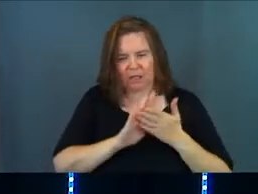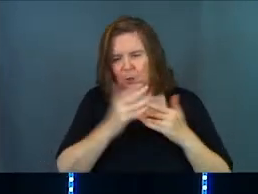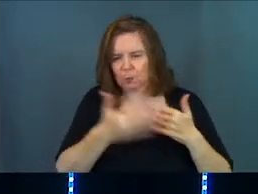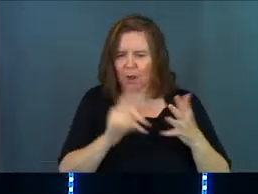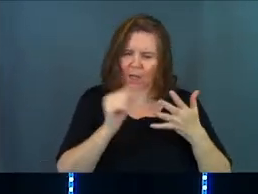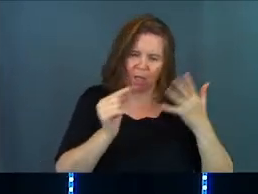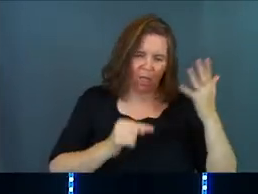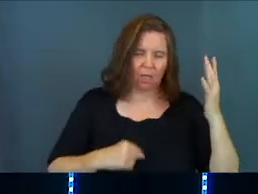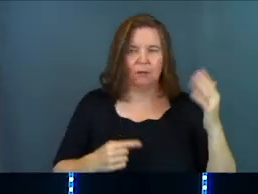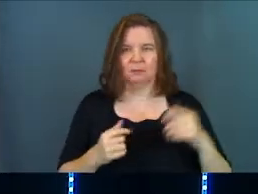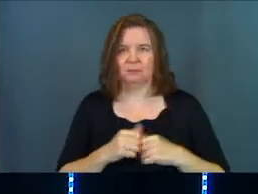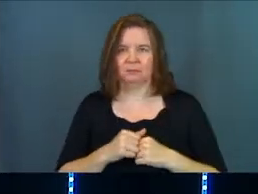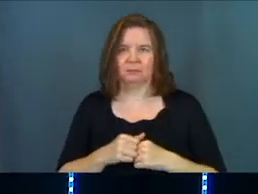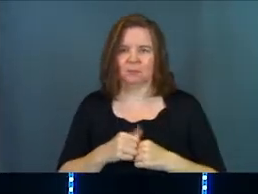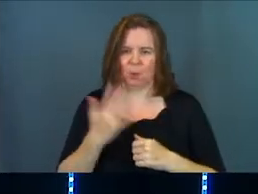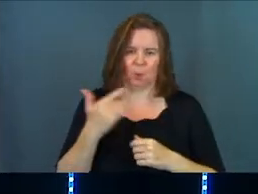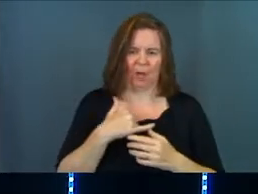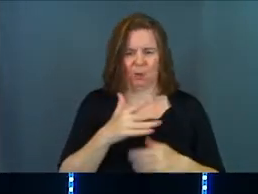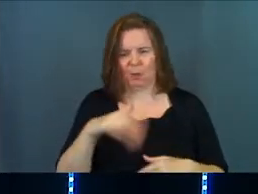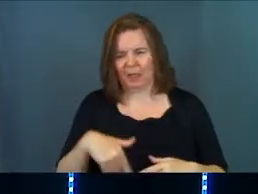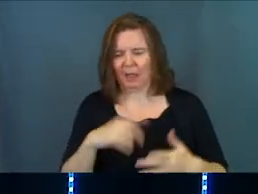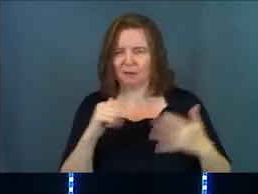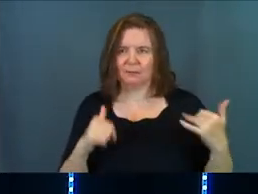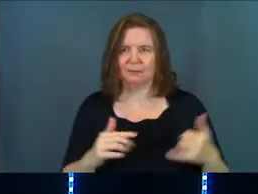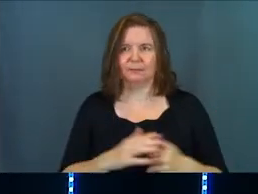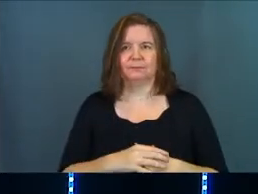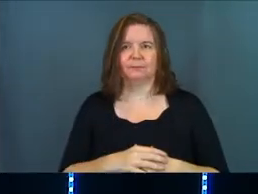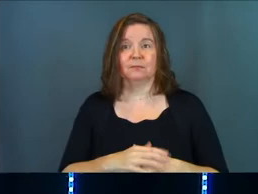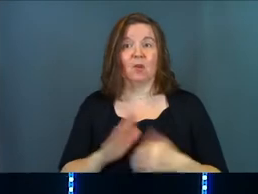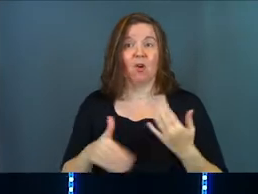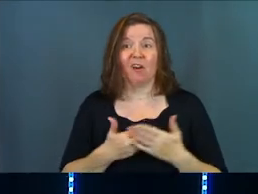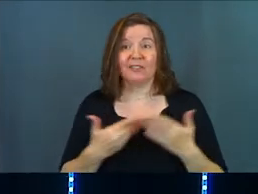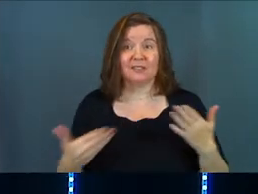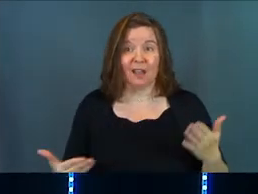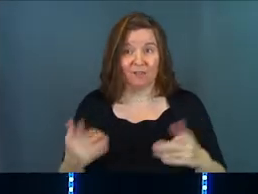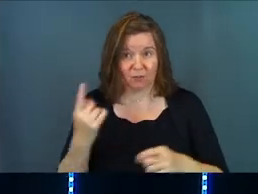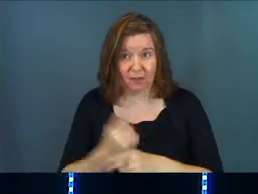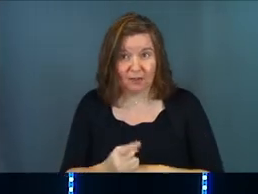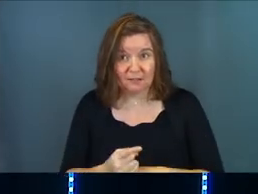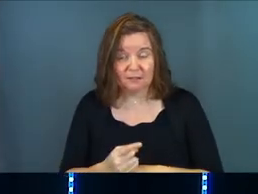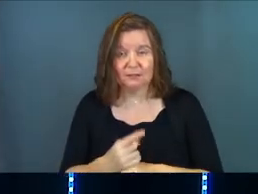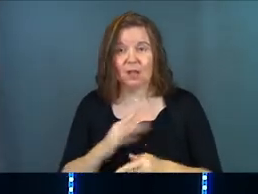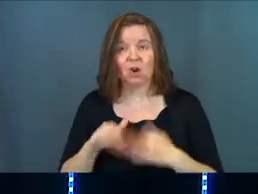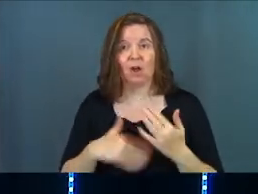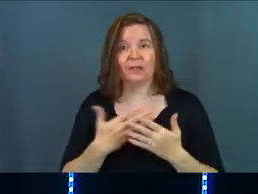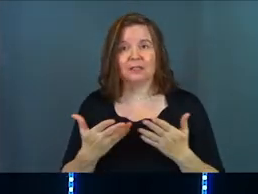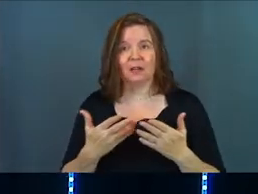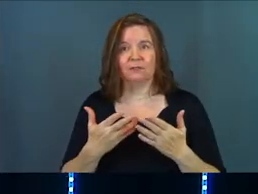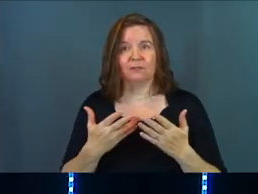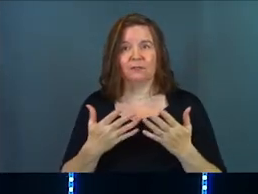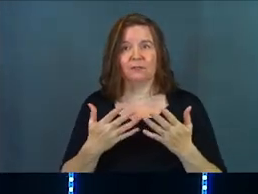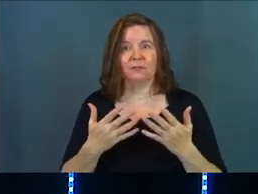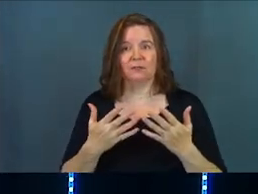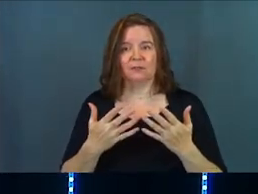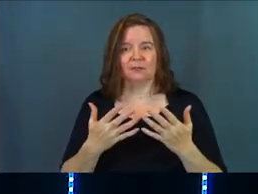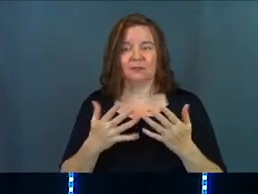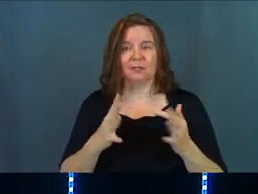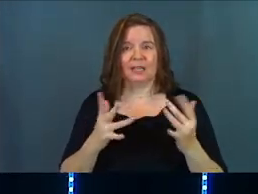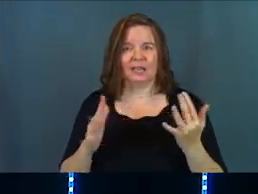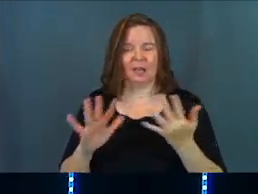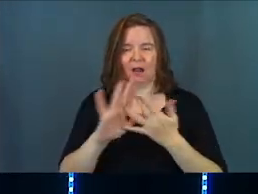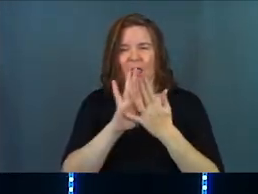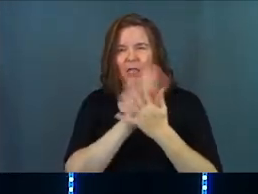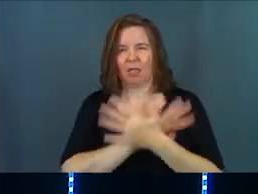clean your room? Why are you late? All the stuff, right? And all that stuff just kind of, it kind of